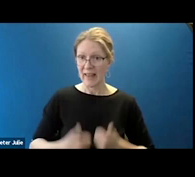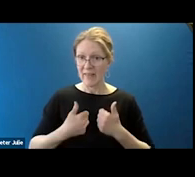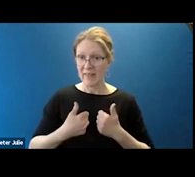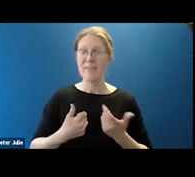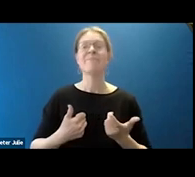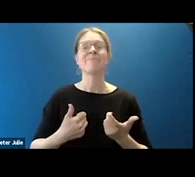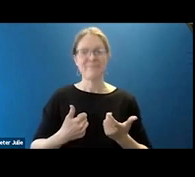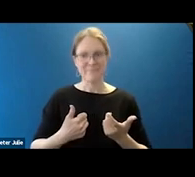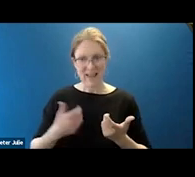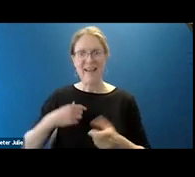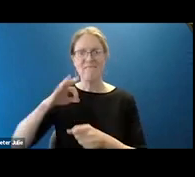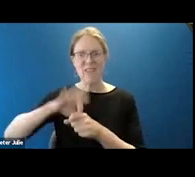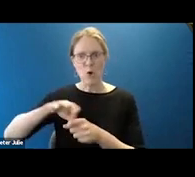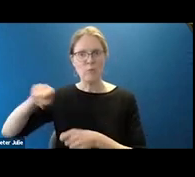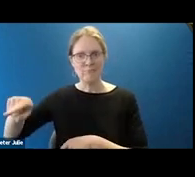is where I vote.